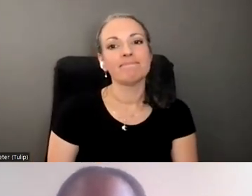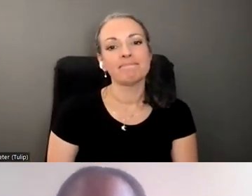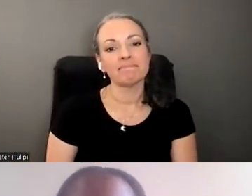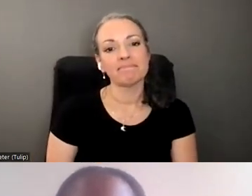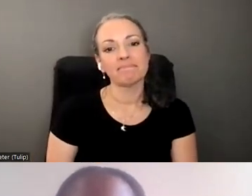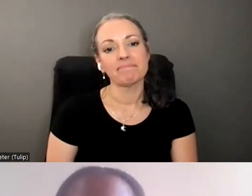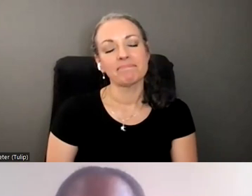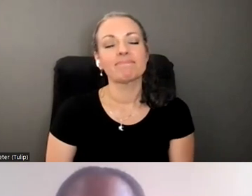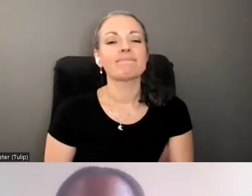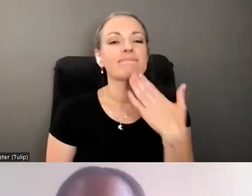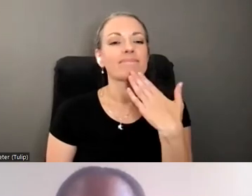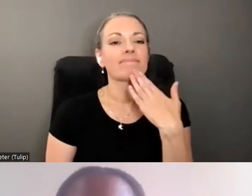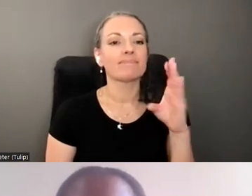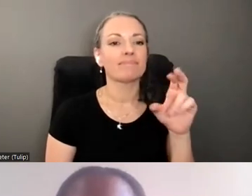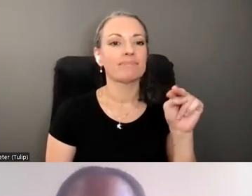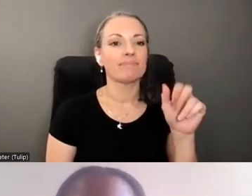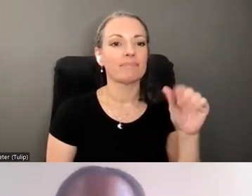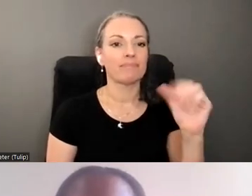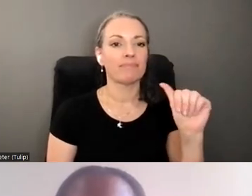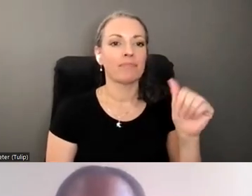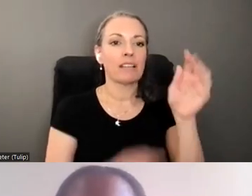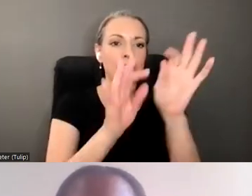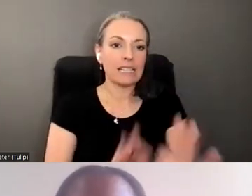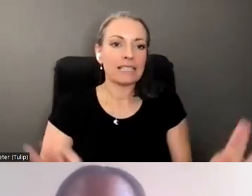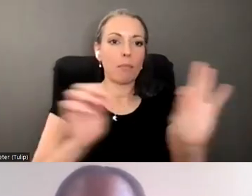Thank you, Blanca. It's so important to empower